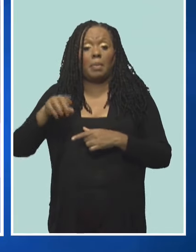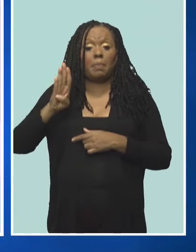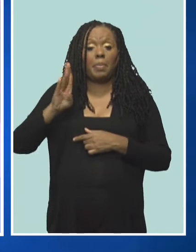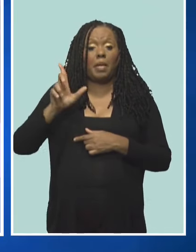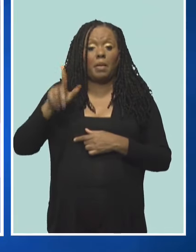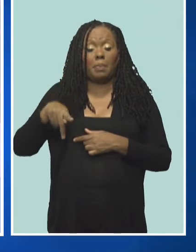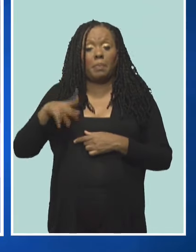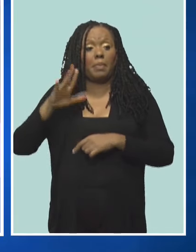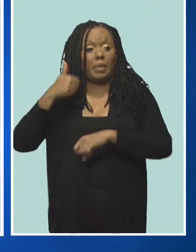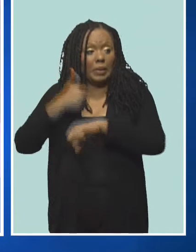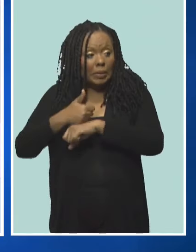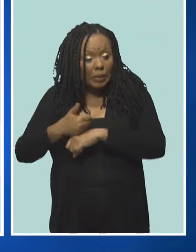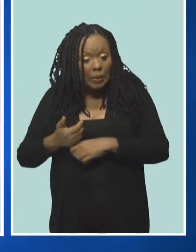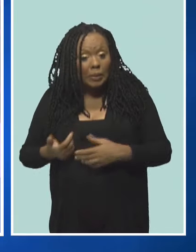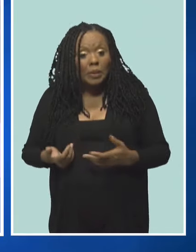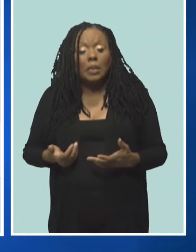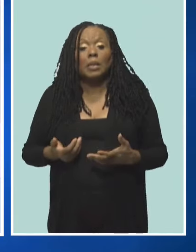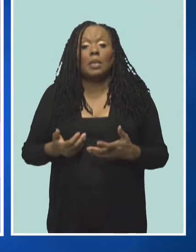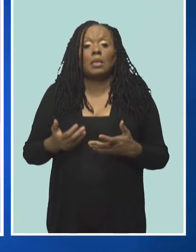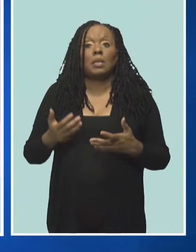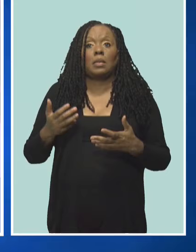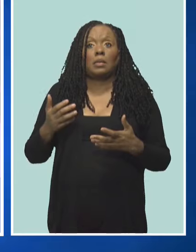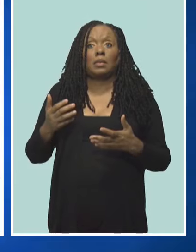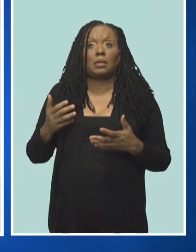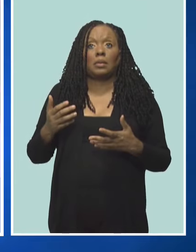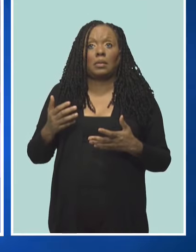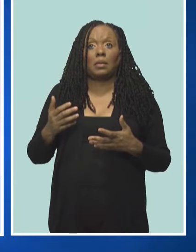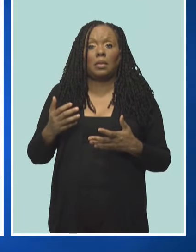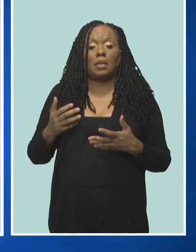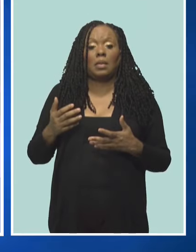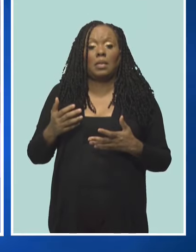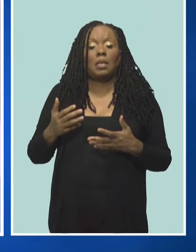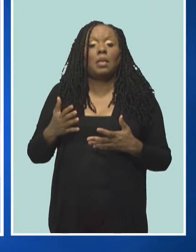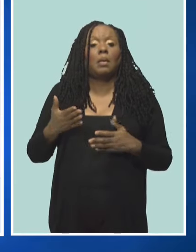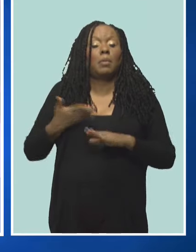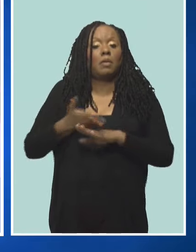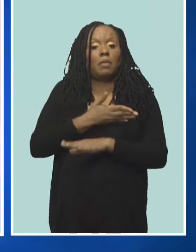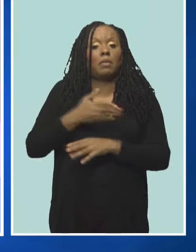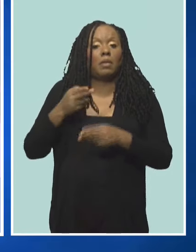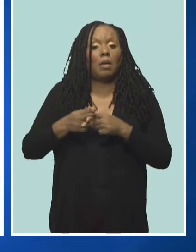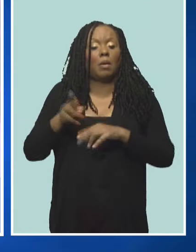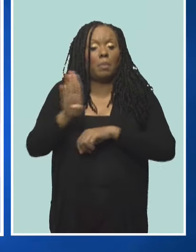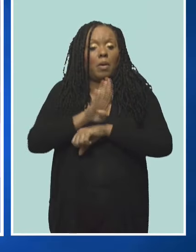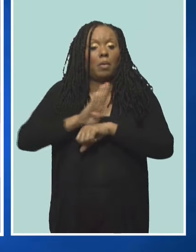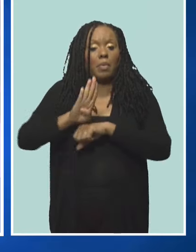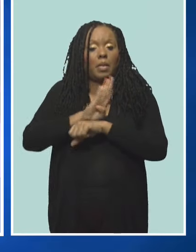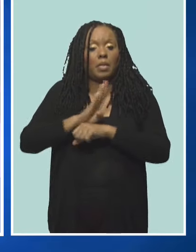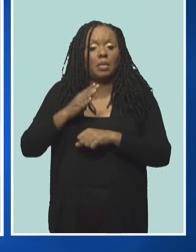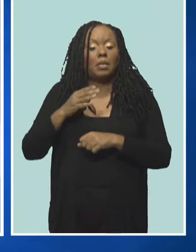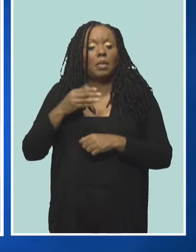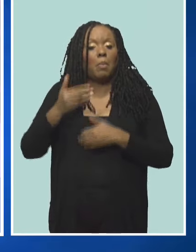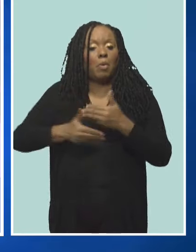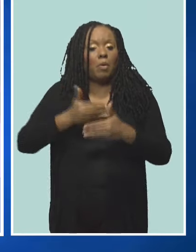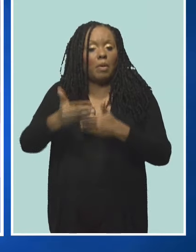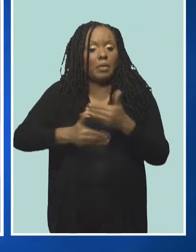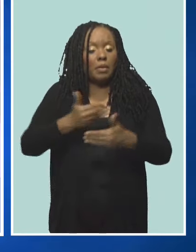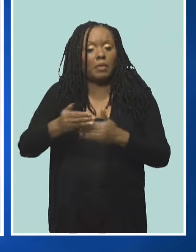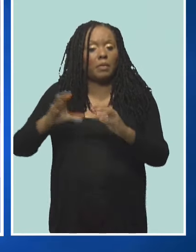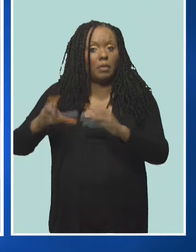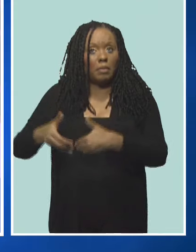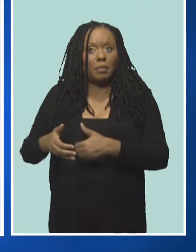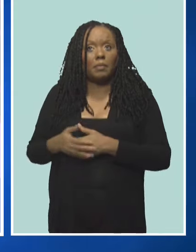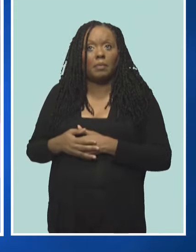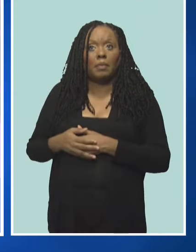then as it was in the early years known as the Barbados Progressive League, just a couple hundred meters behind